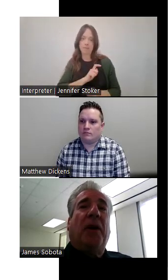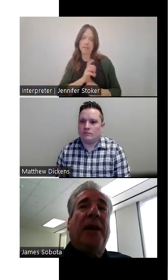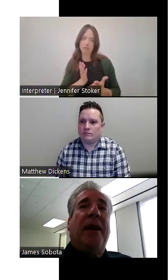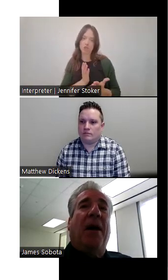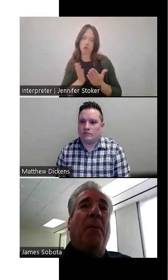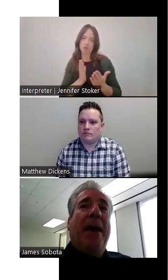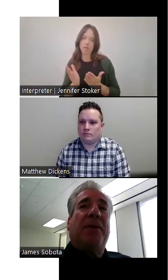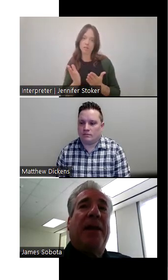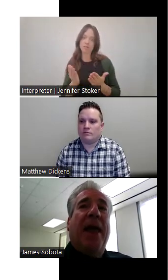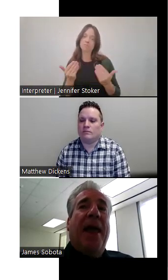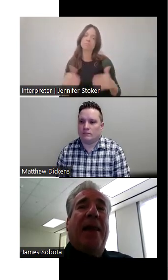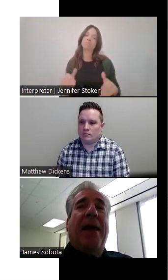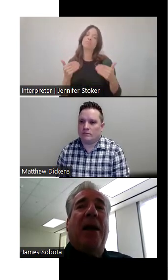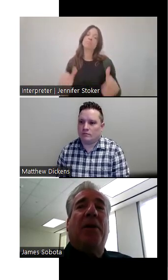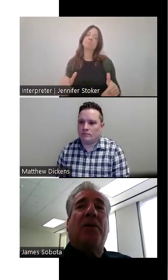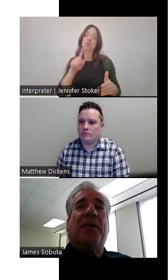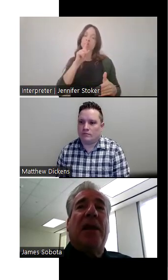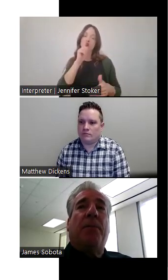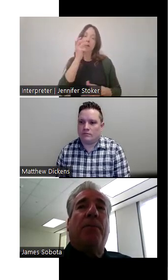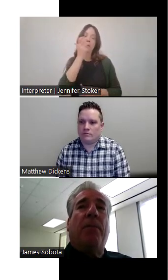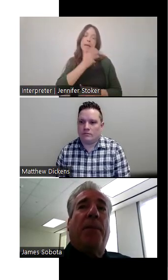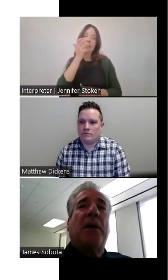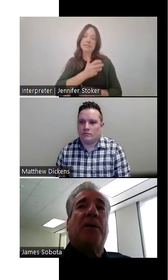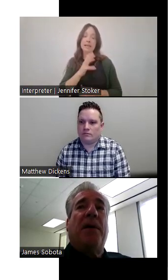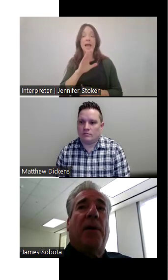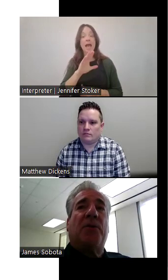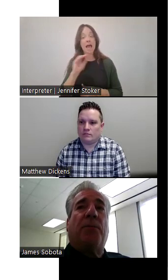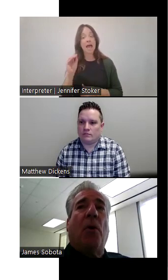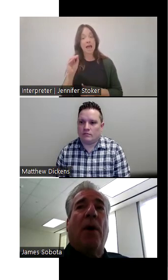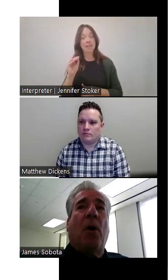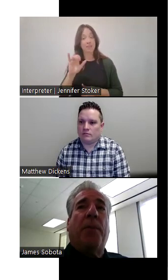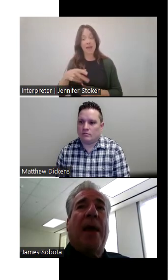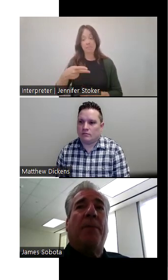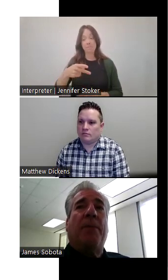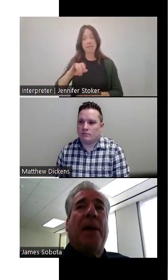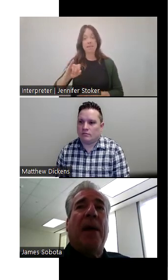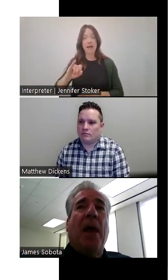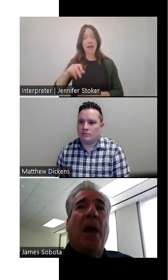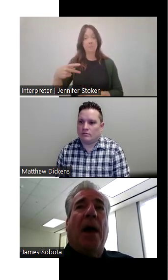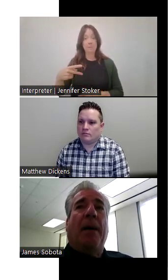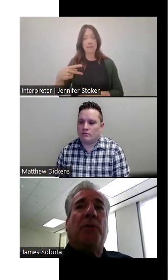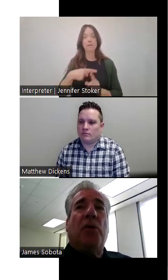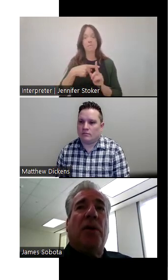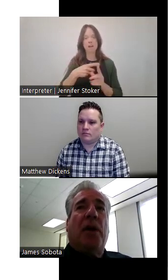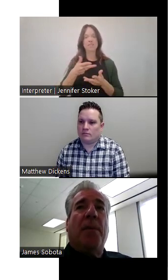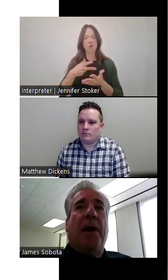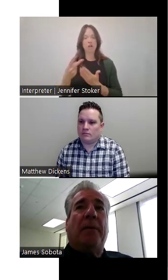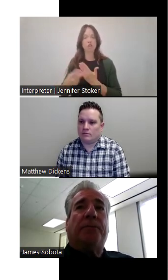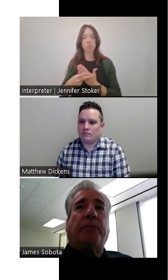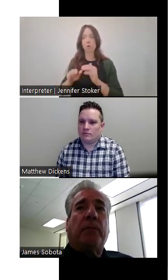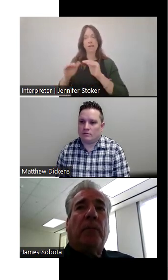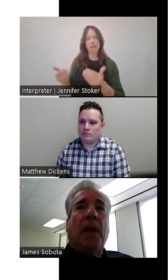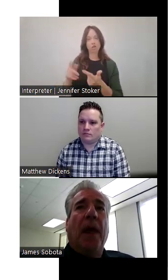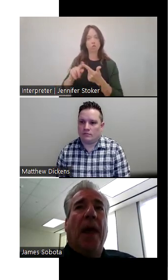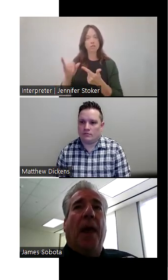was truly amazing. And I introduced the positive interaction program or PIP, uh, to the community.